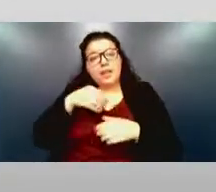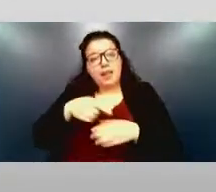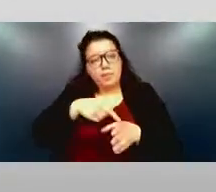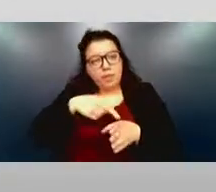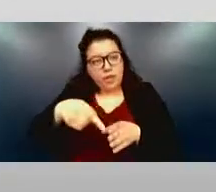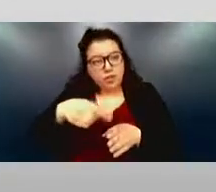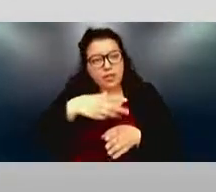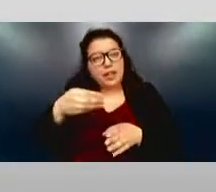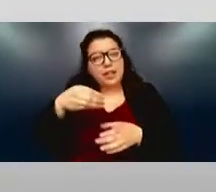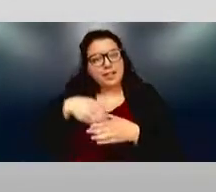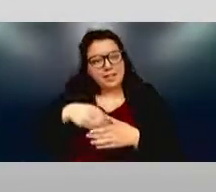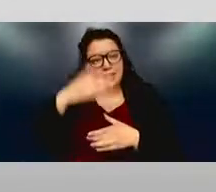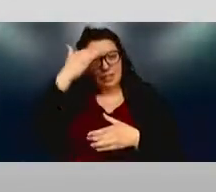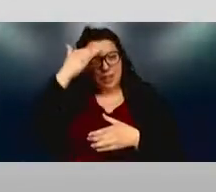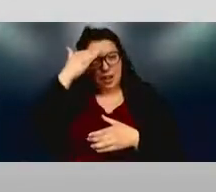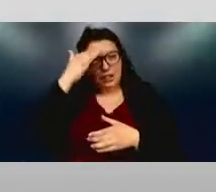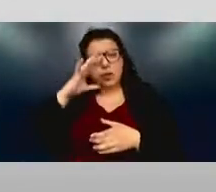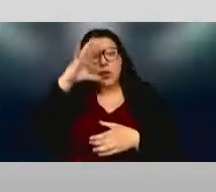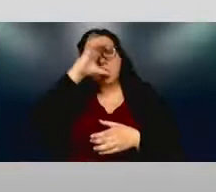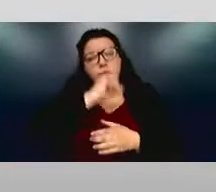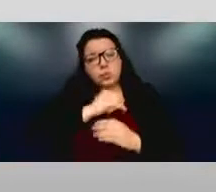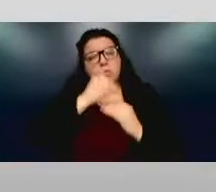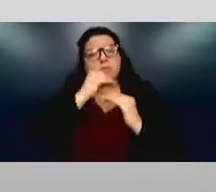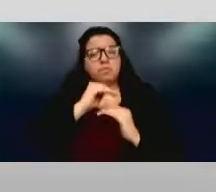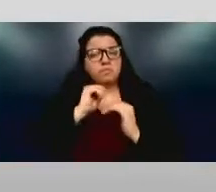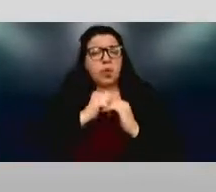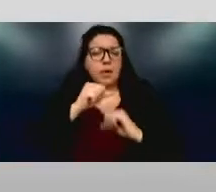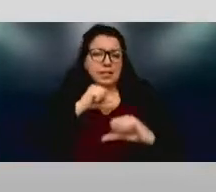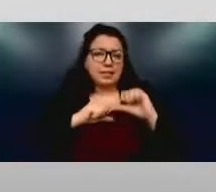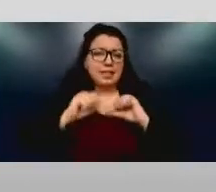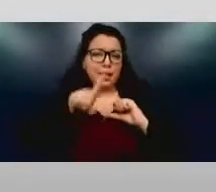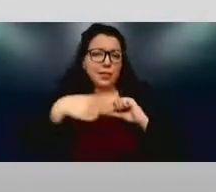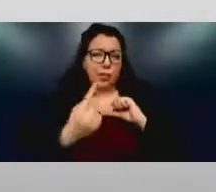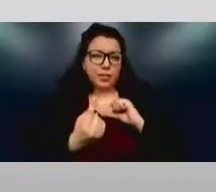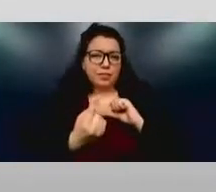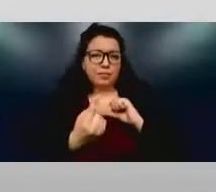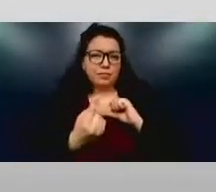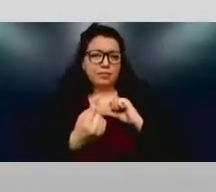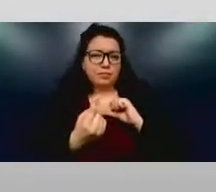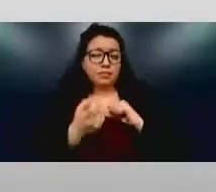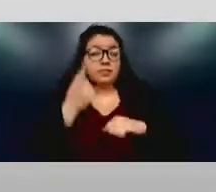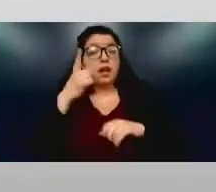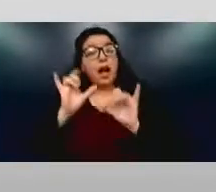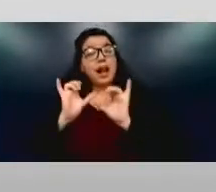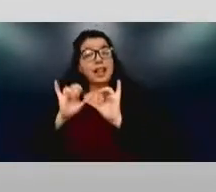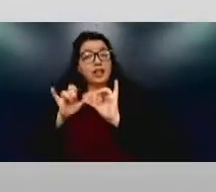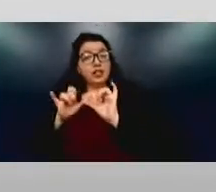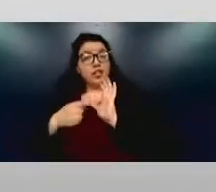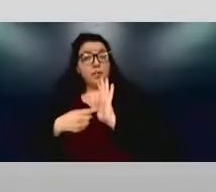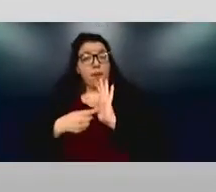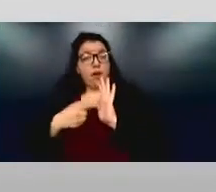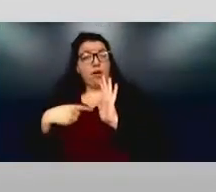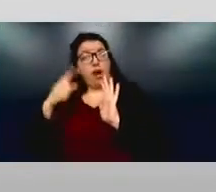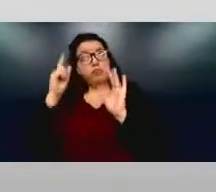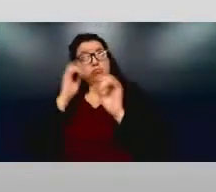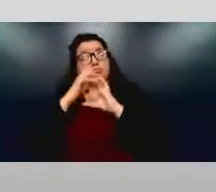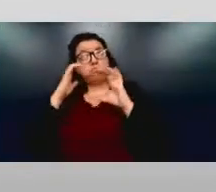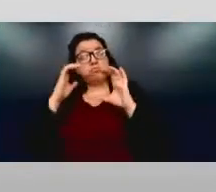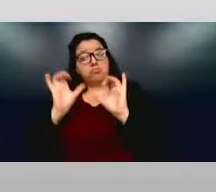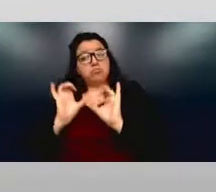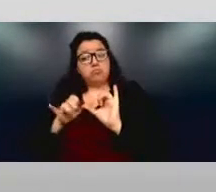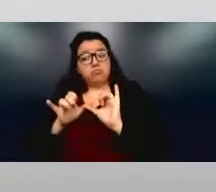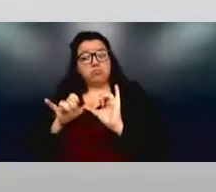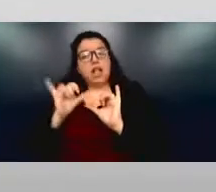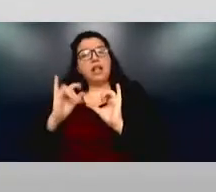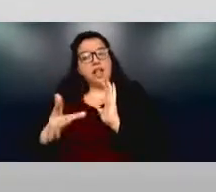is very limited to science itself. The engineering model that I think of, which is technology